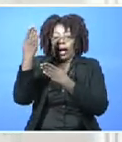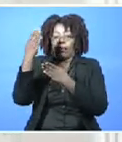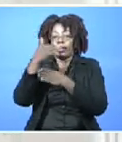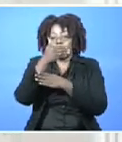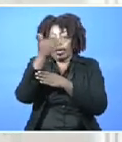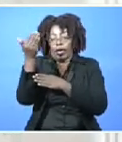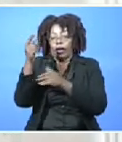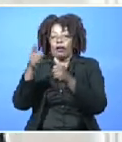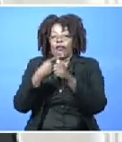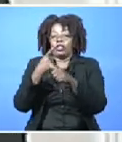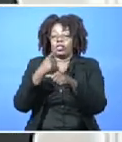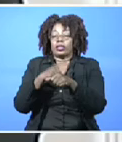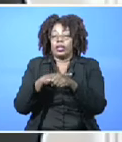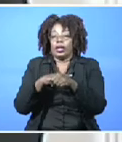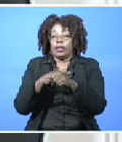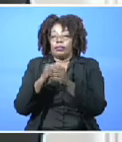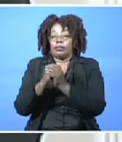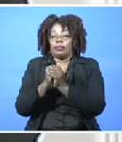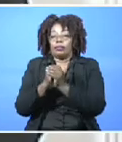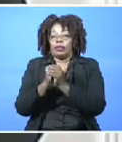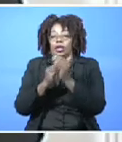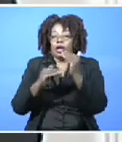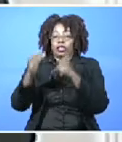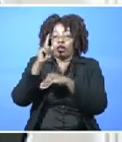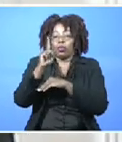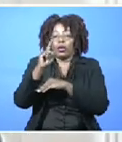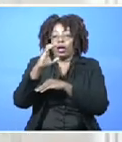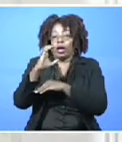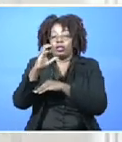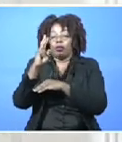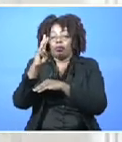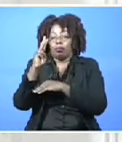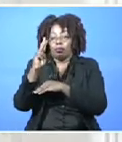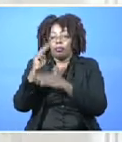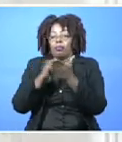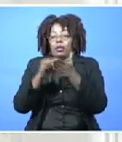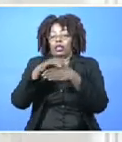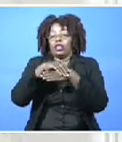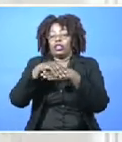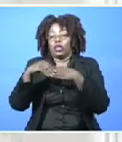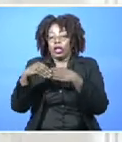Air will, for the very first time, achieve $100 million in annual revenues.